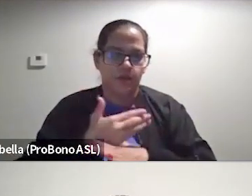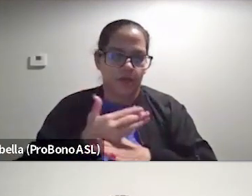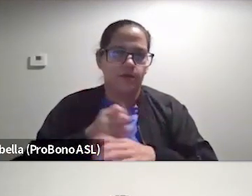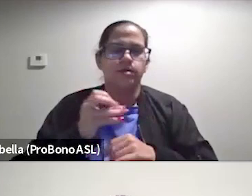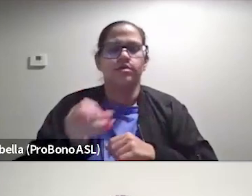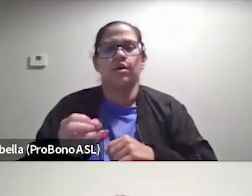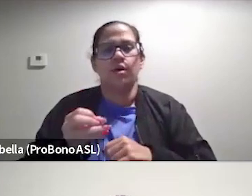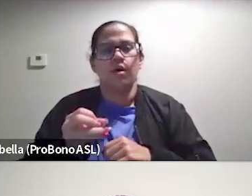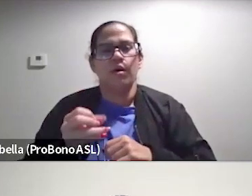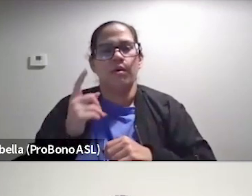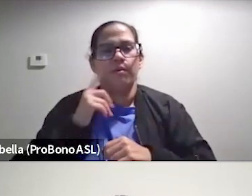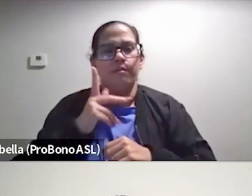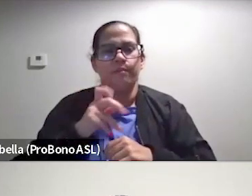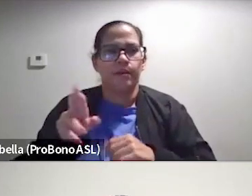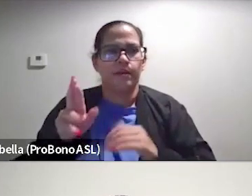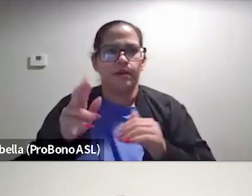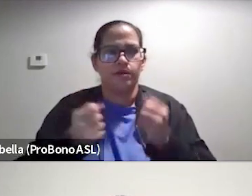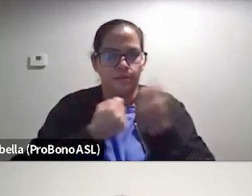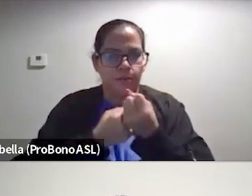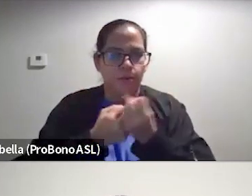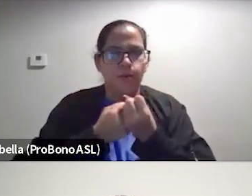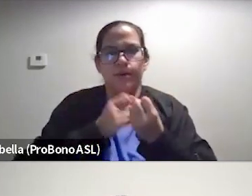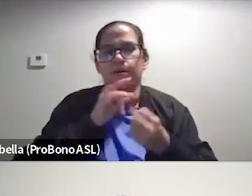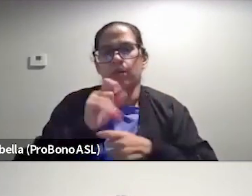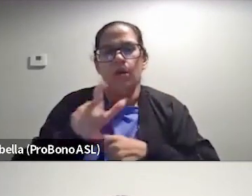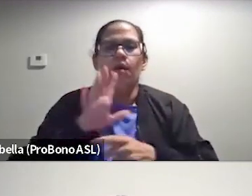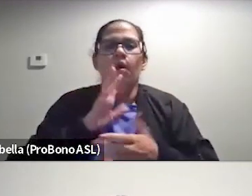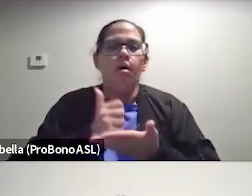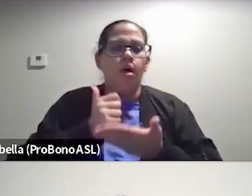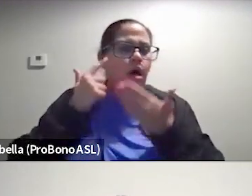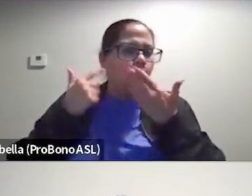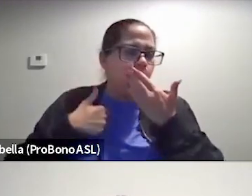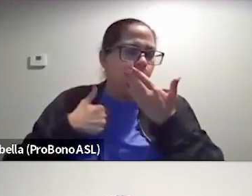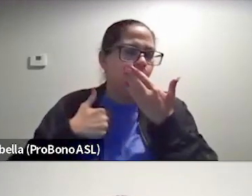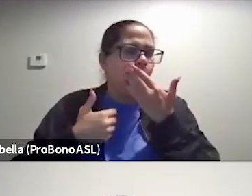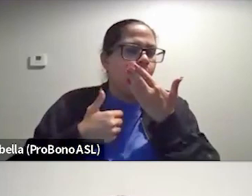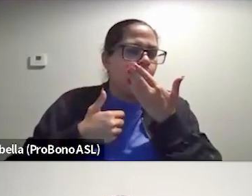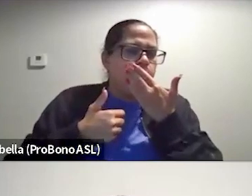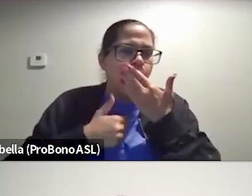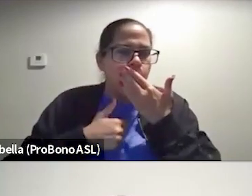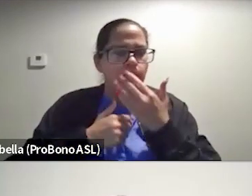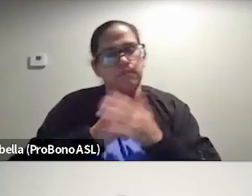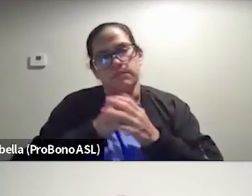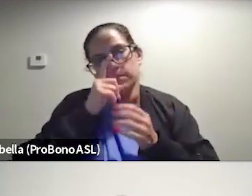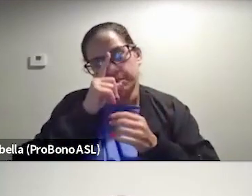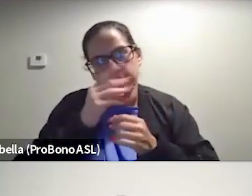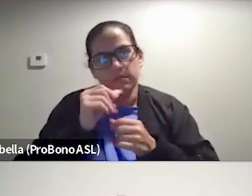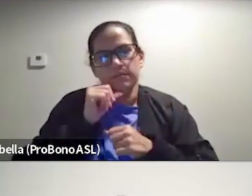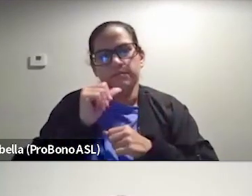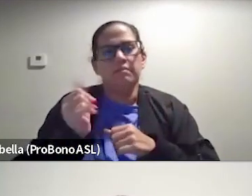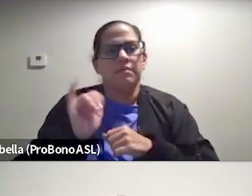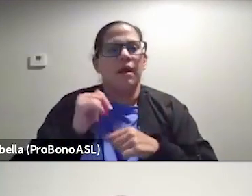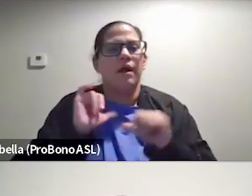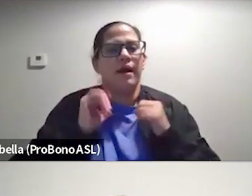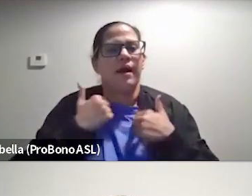think peer support has been a tool that's been really helpful for me where we're equals. It's not as though I